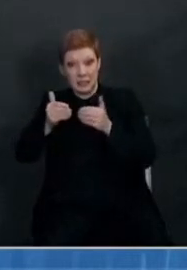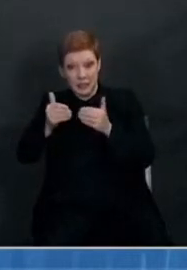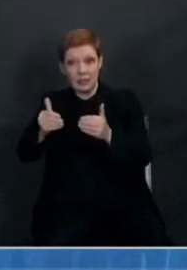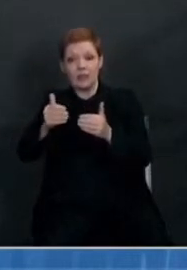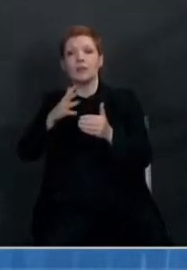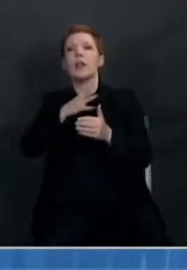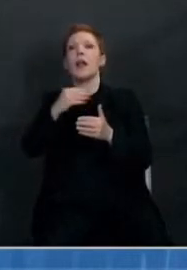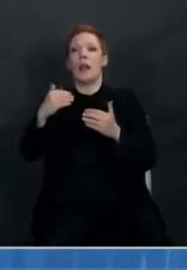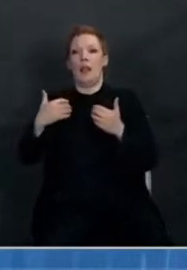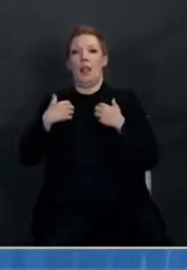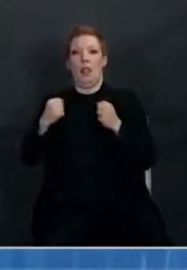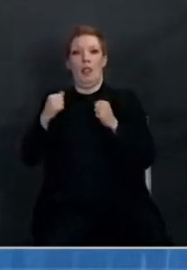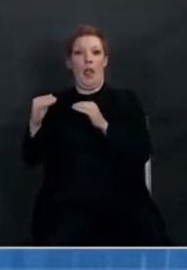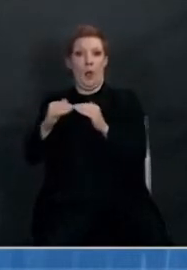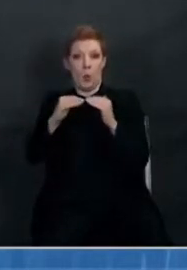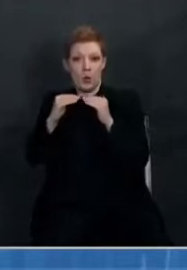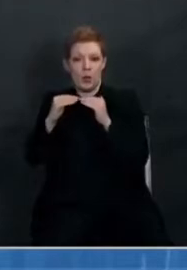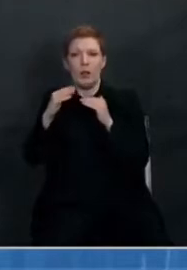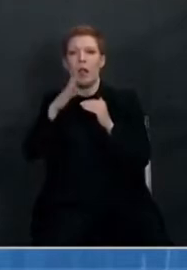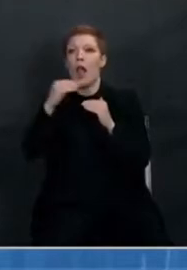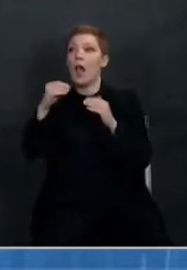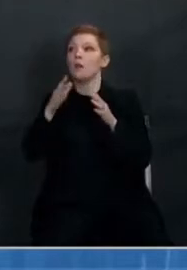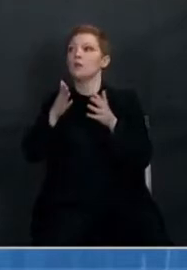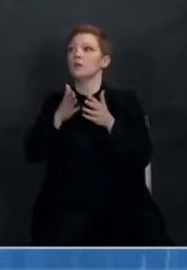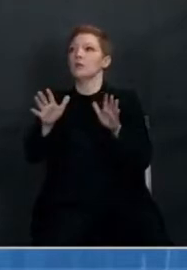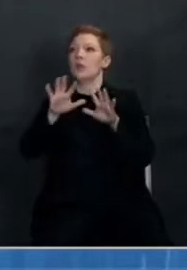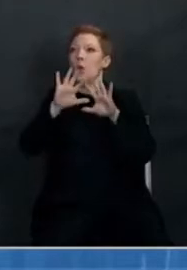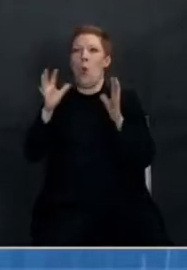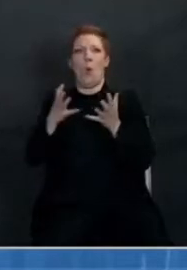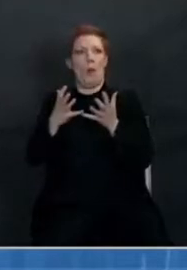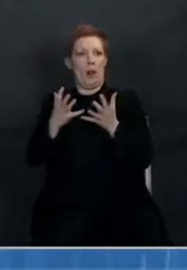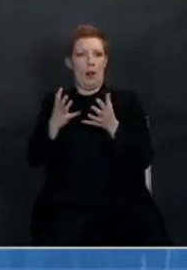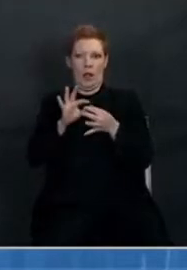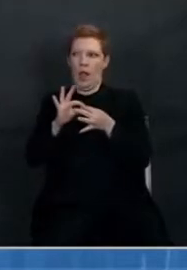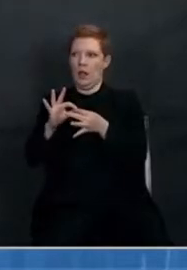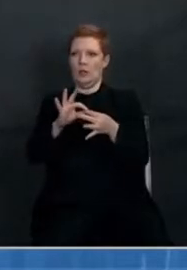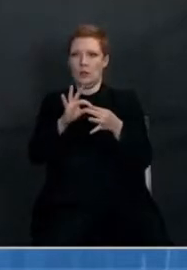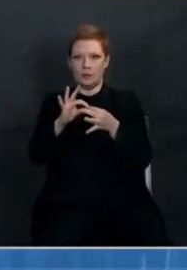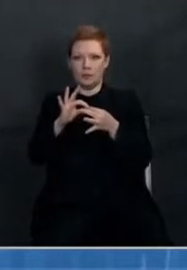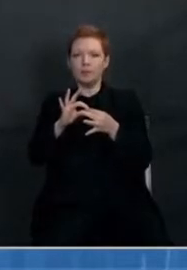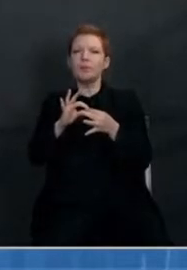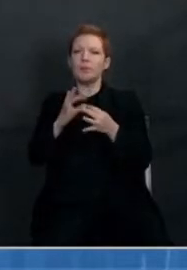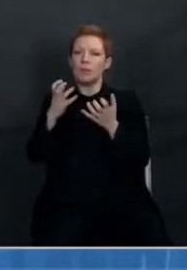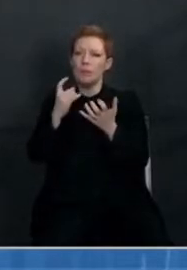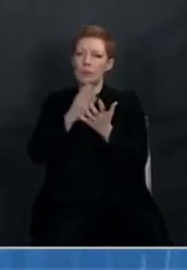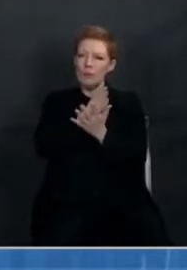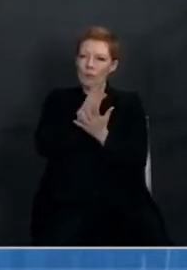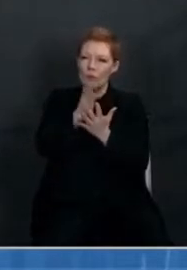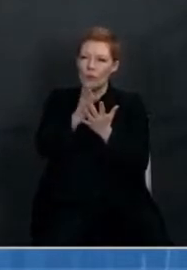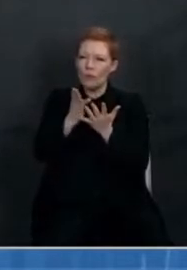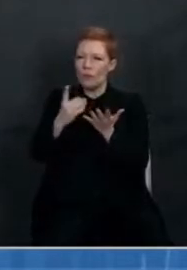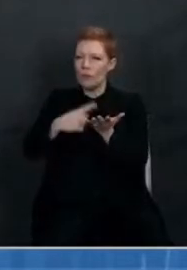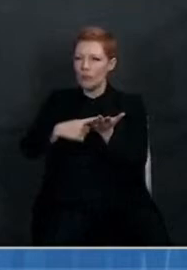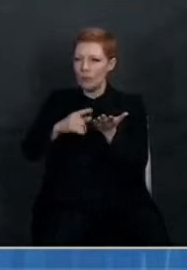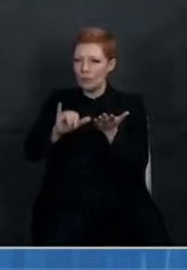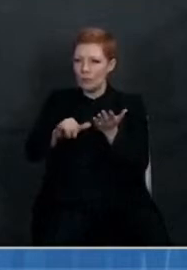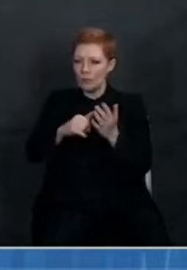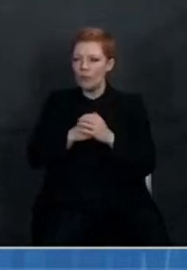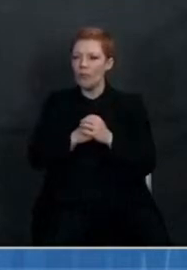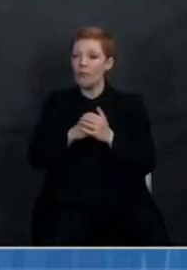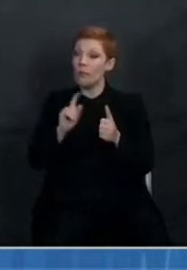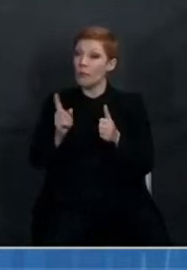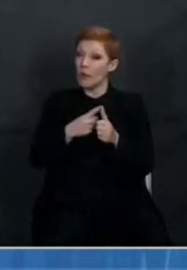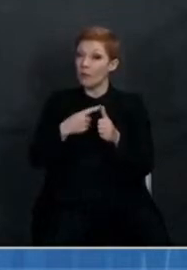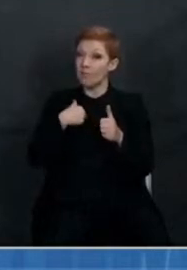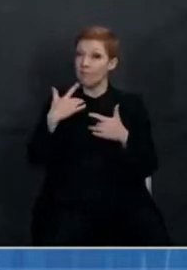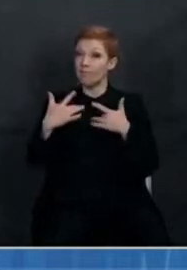Today, will update you on progress and developments across several of these areas. I want to start with an exciting announcement.